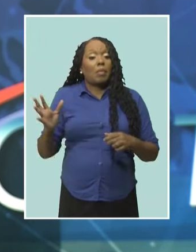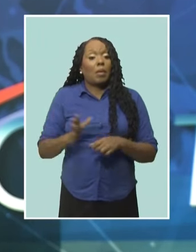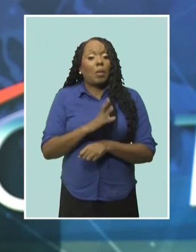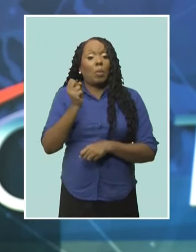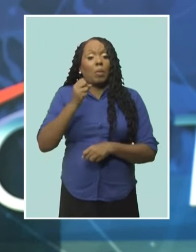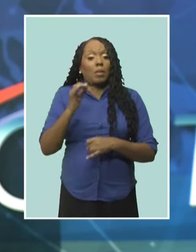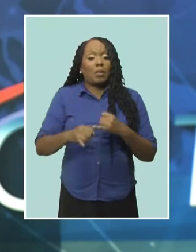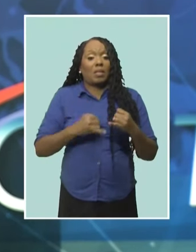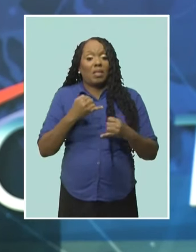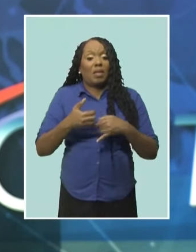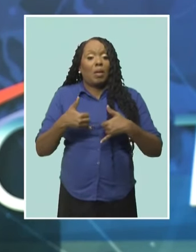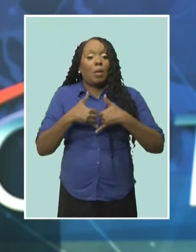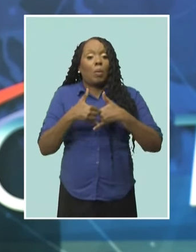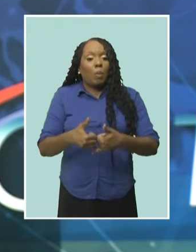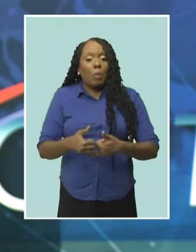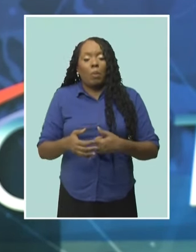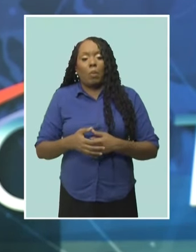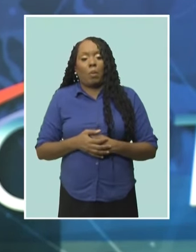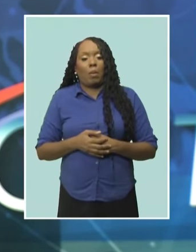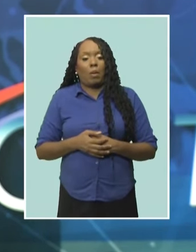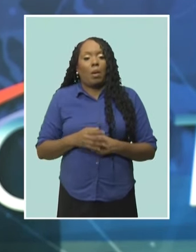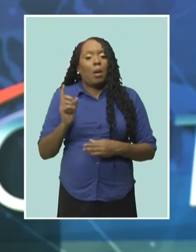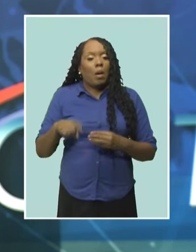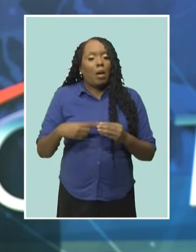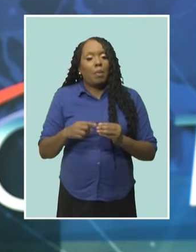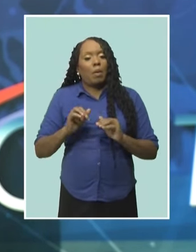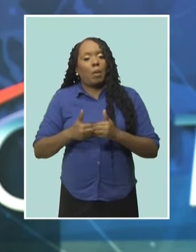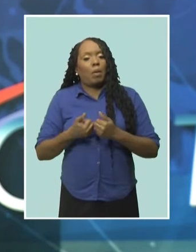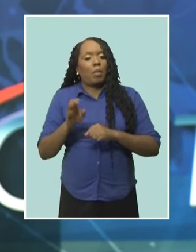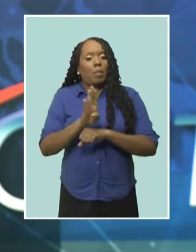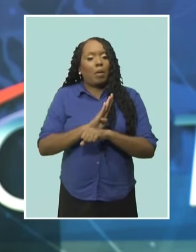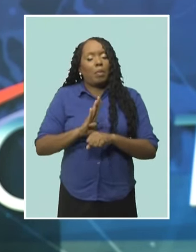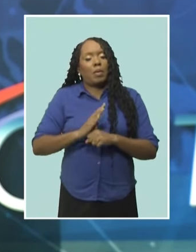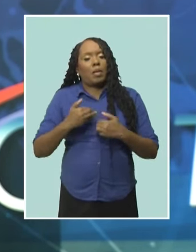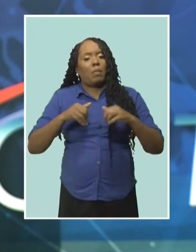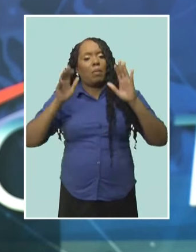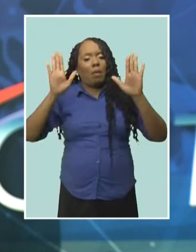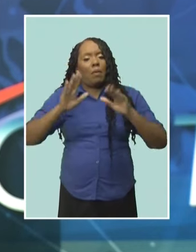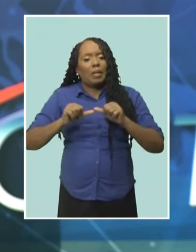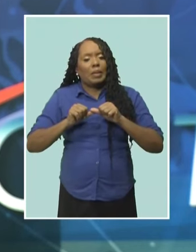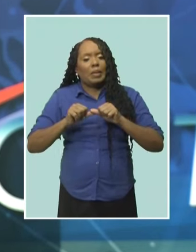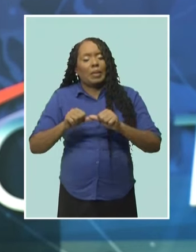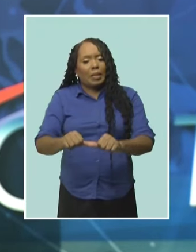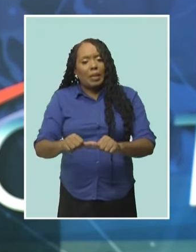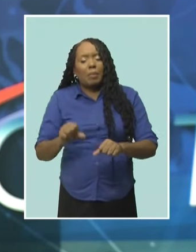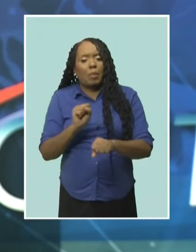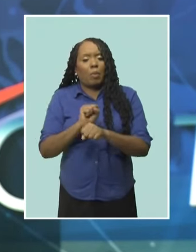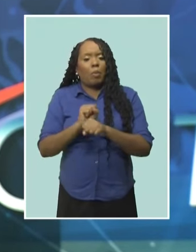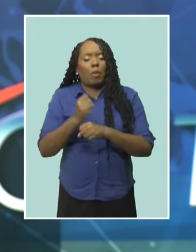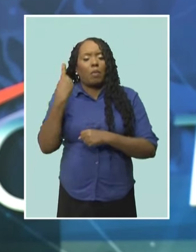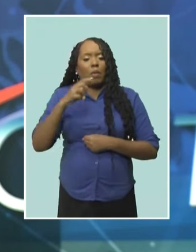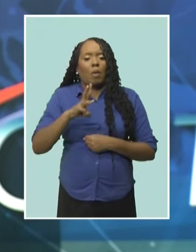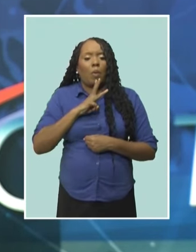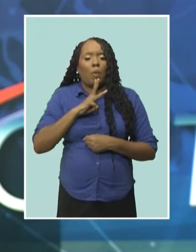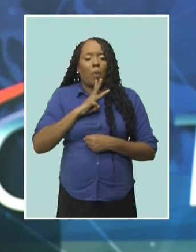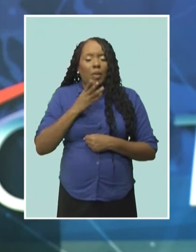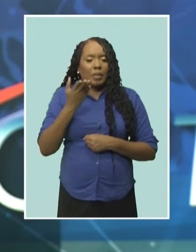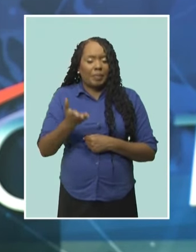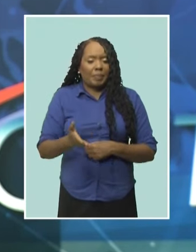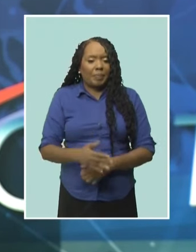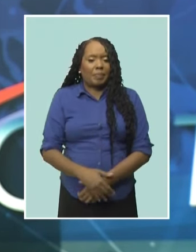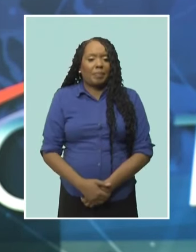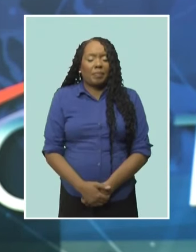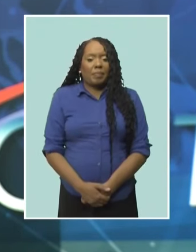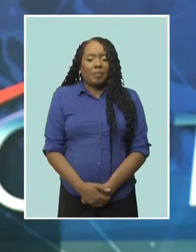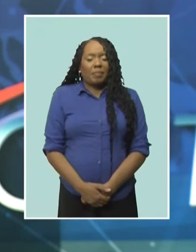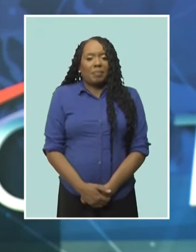won an international award and brought recognition to Barbados for outstanding sustainability practices. Stacey Russell tells us